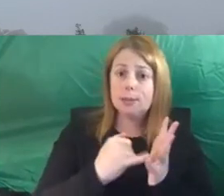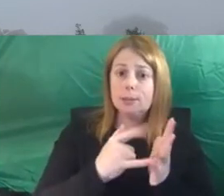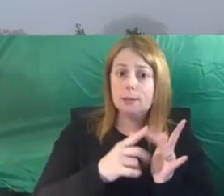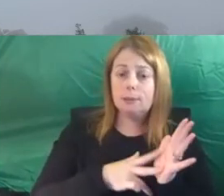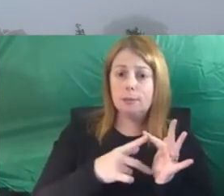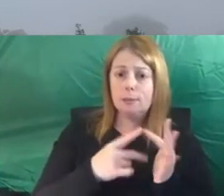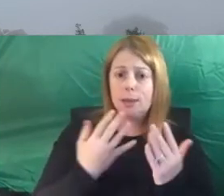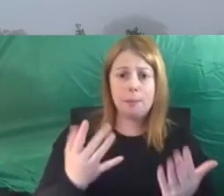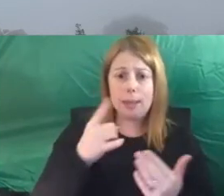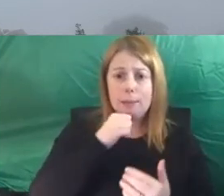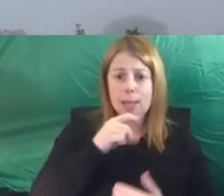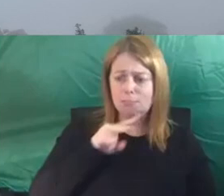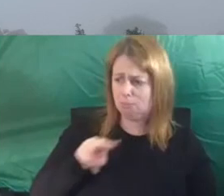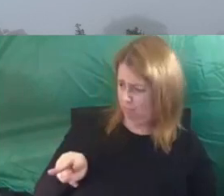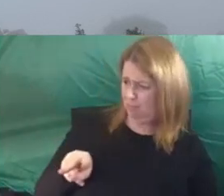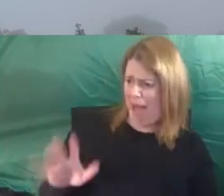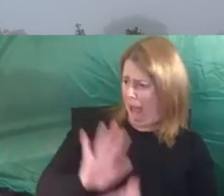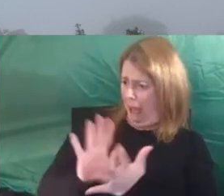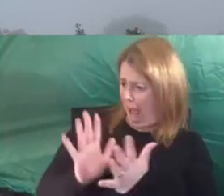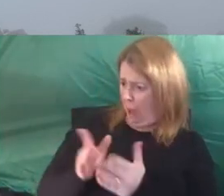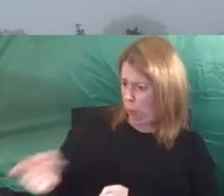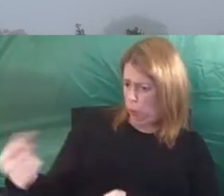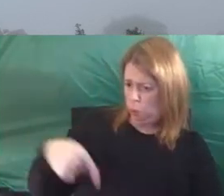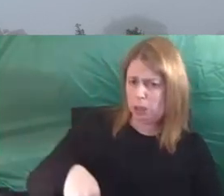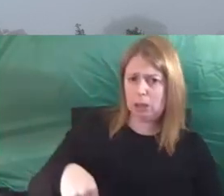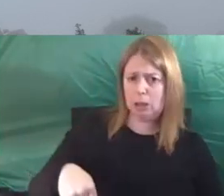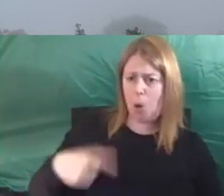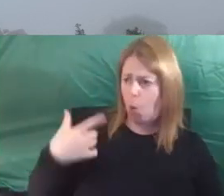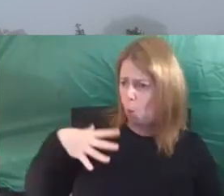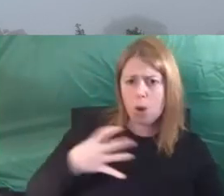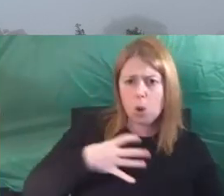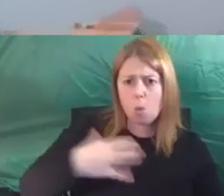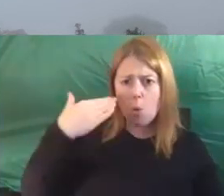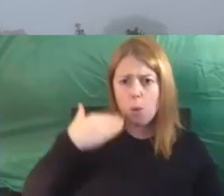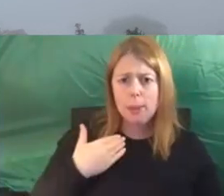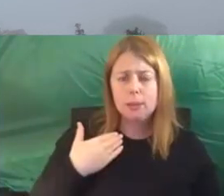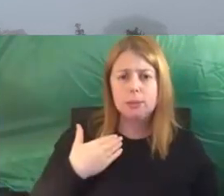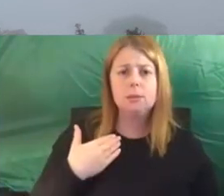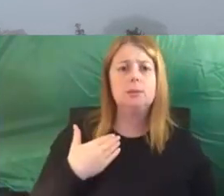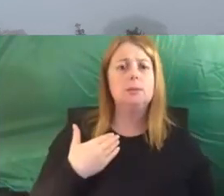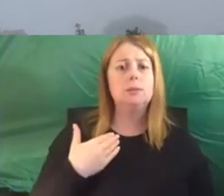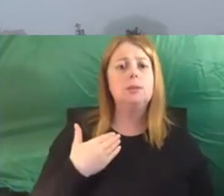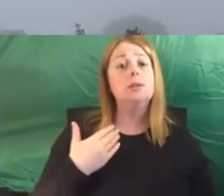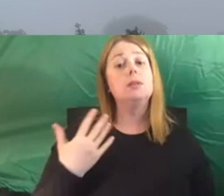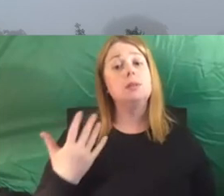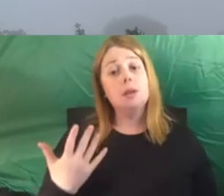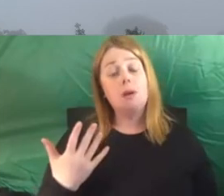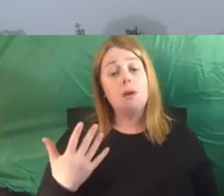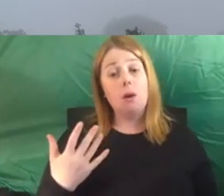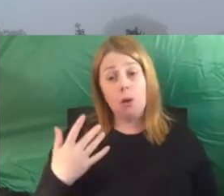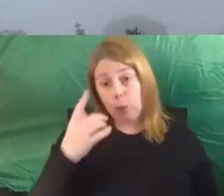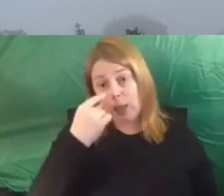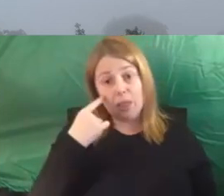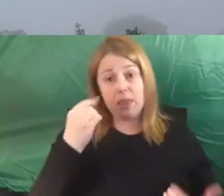happen? Like, why aren't there more women on council? And so, you know, you can take your eye off the ball on gender equity